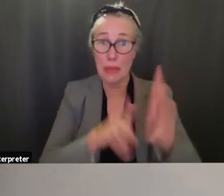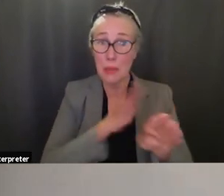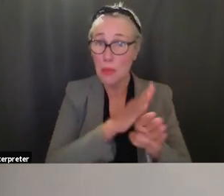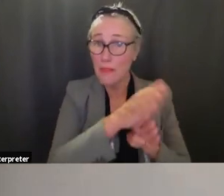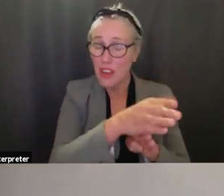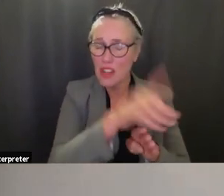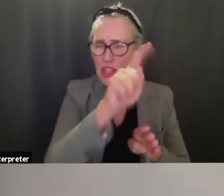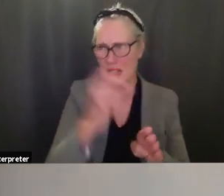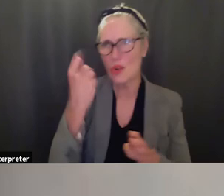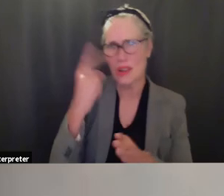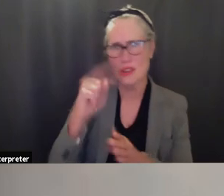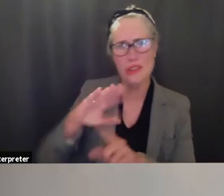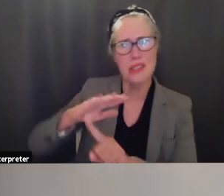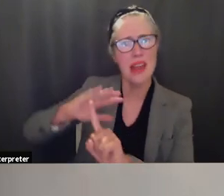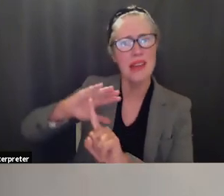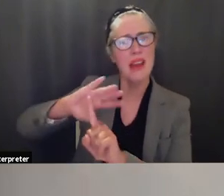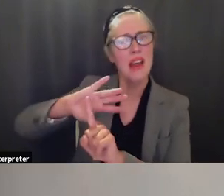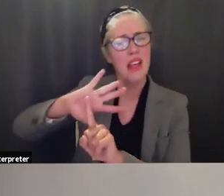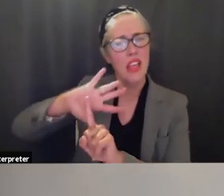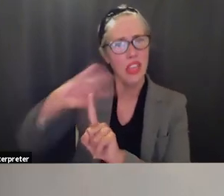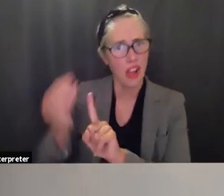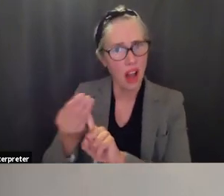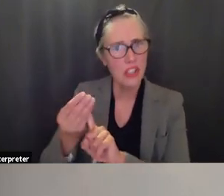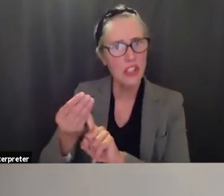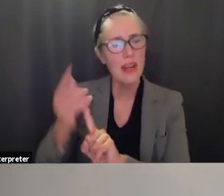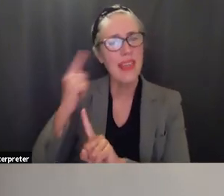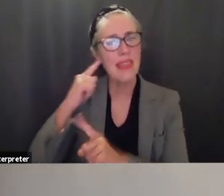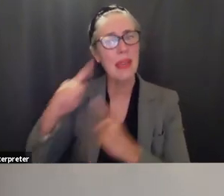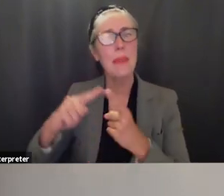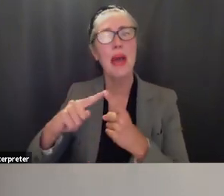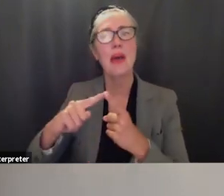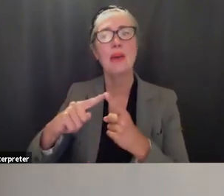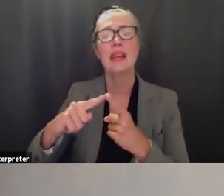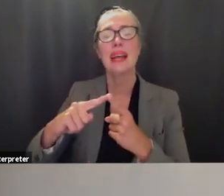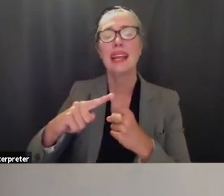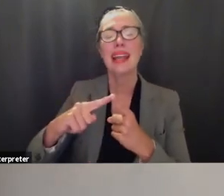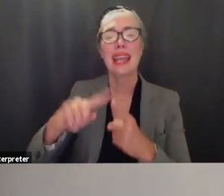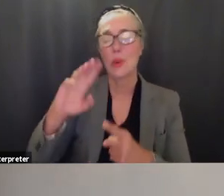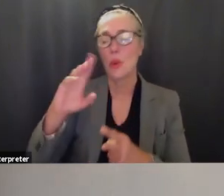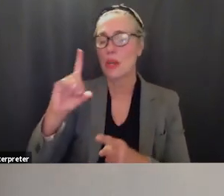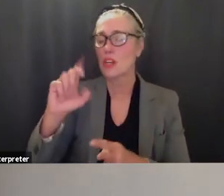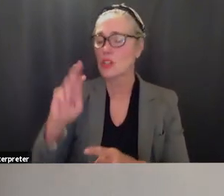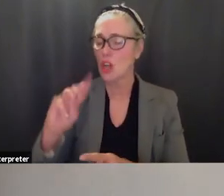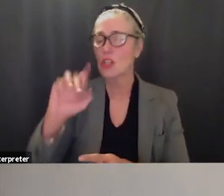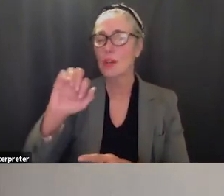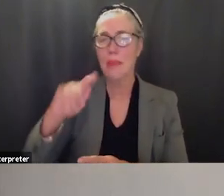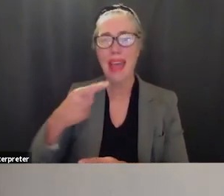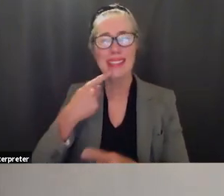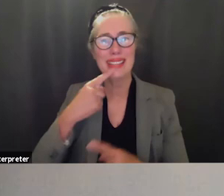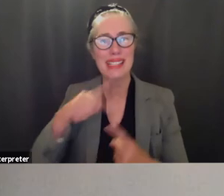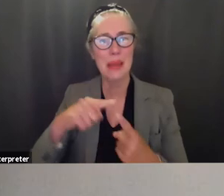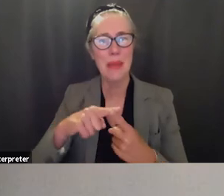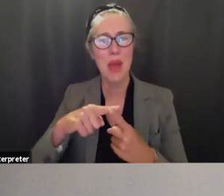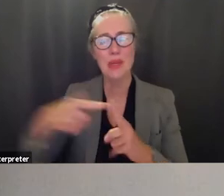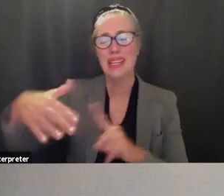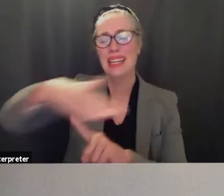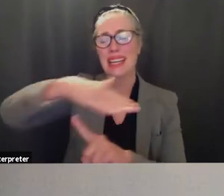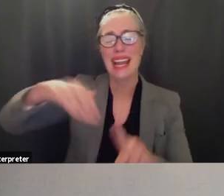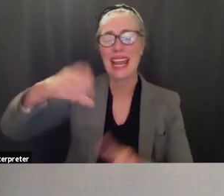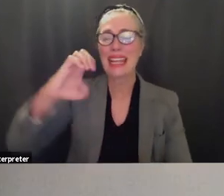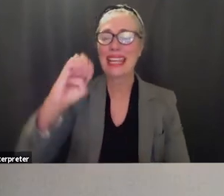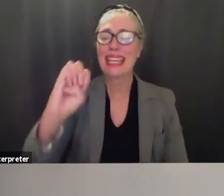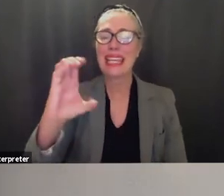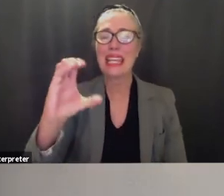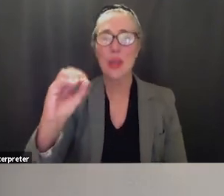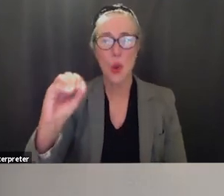also to talk about dr map i think their name is about the ecosystem so we got to really be able to understand the ecosystem of our students and how do we then